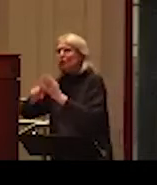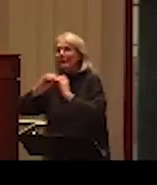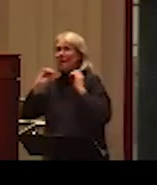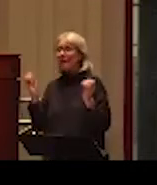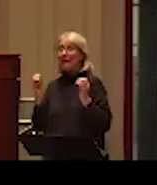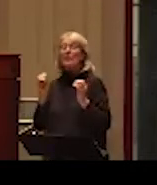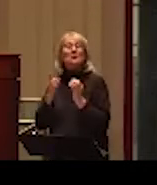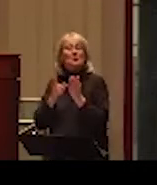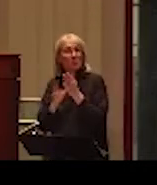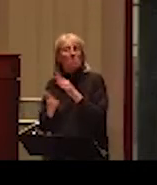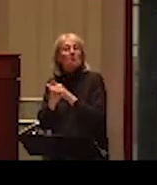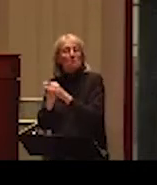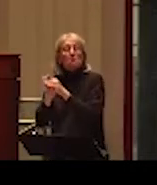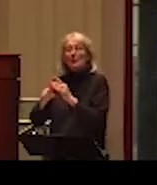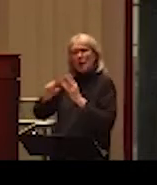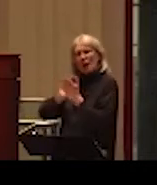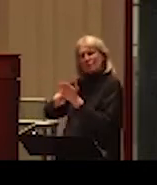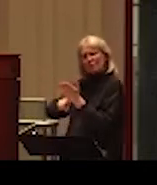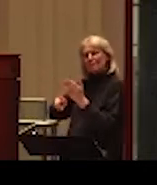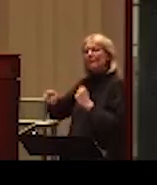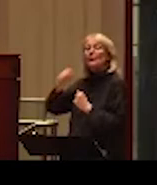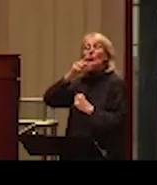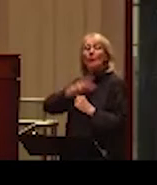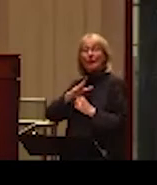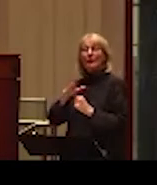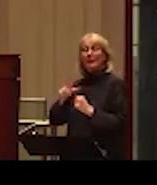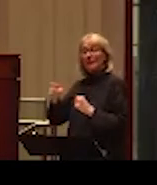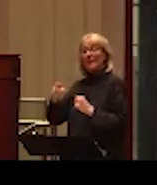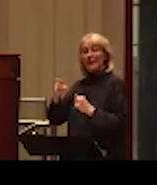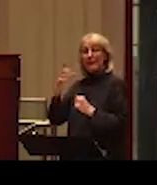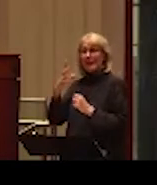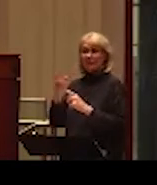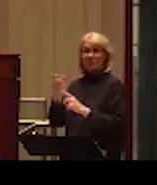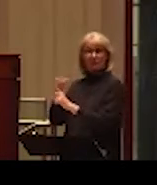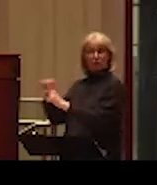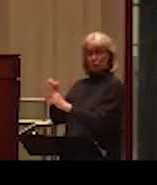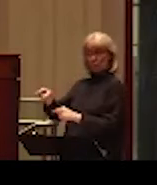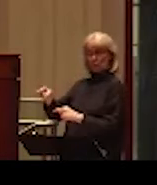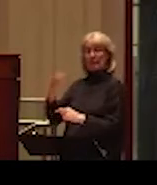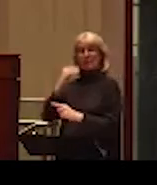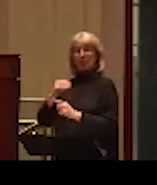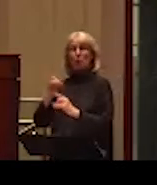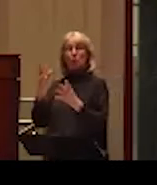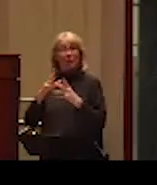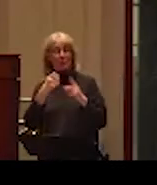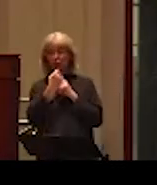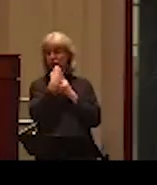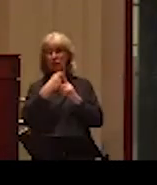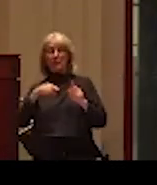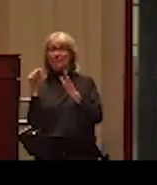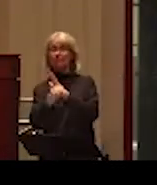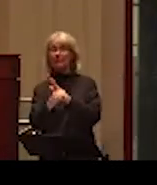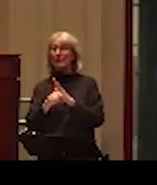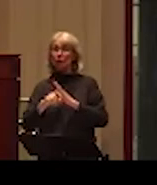context of when battered women, women who are abused, kill or perpetrate violence as a response to